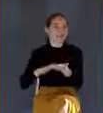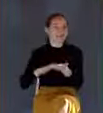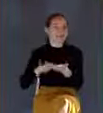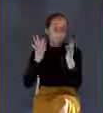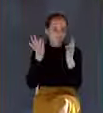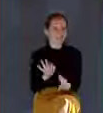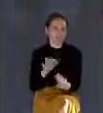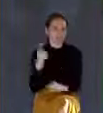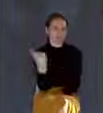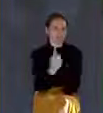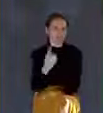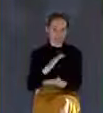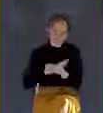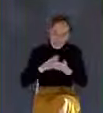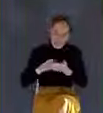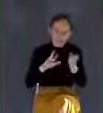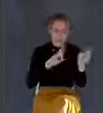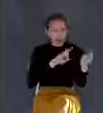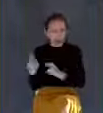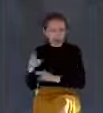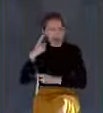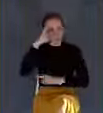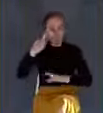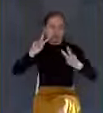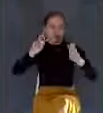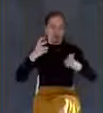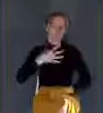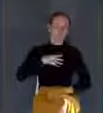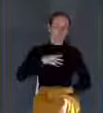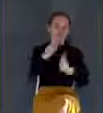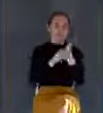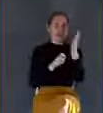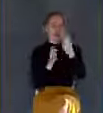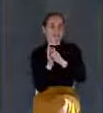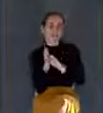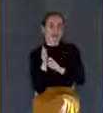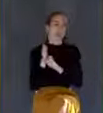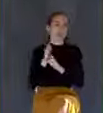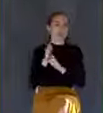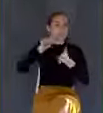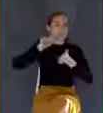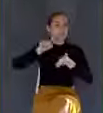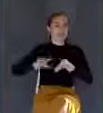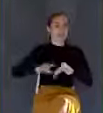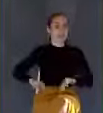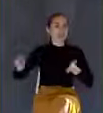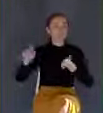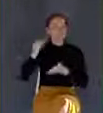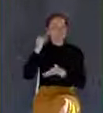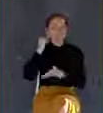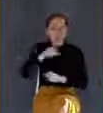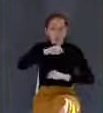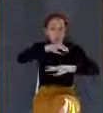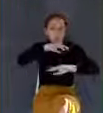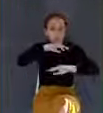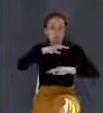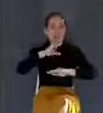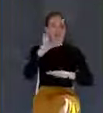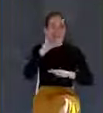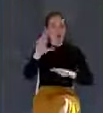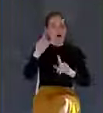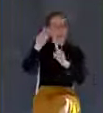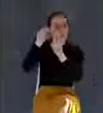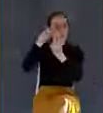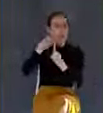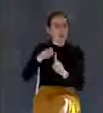and ready for the white glove inspection. If you failed inspection, you got demerits. If you got demerits, you got in trouble. There was a way that they punished